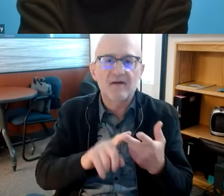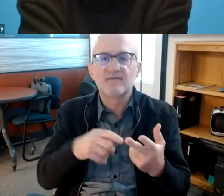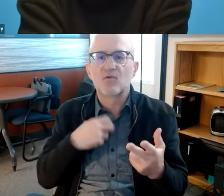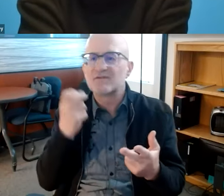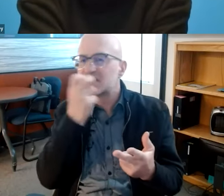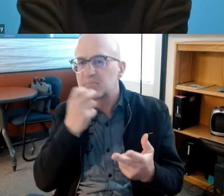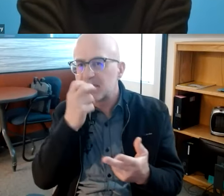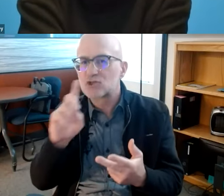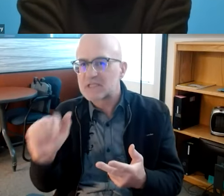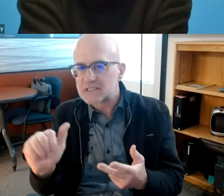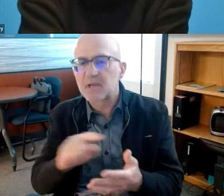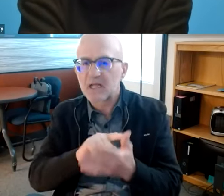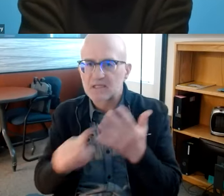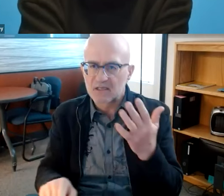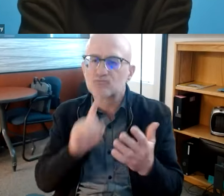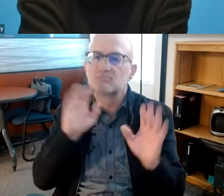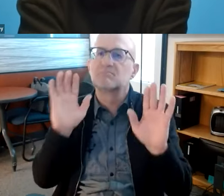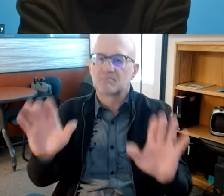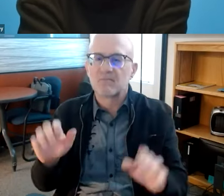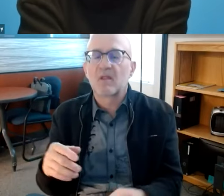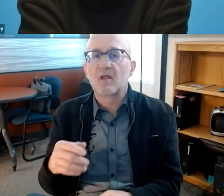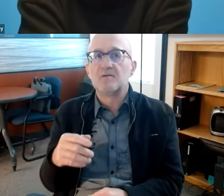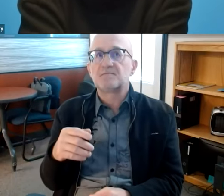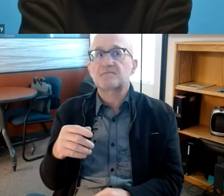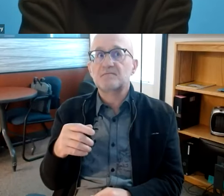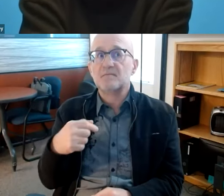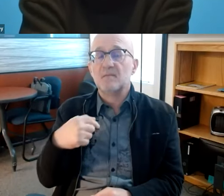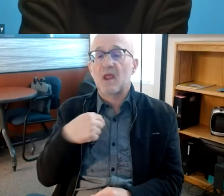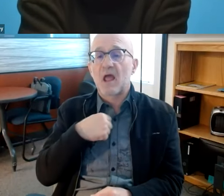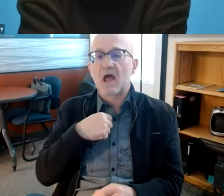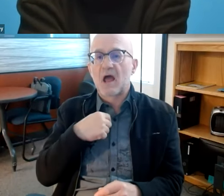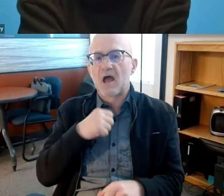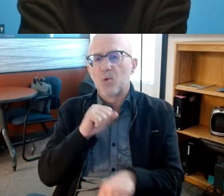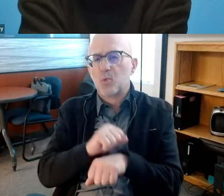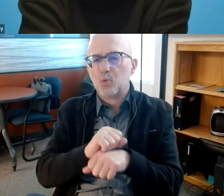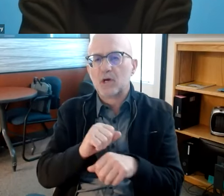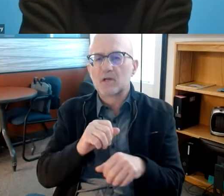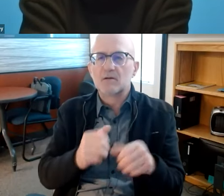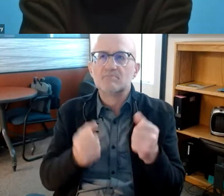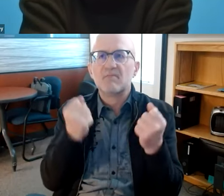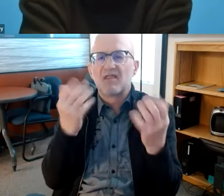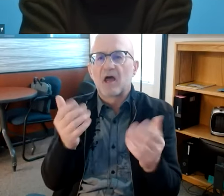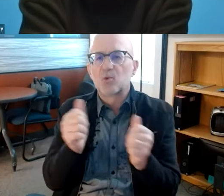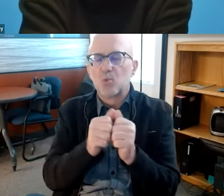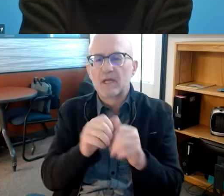We have staff who are deaf, staff who are blind, speech disabled, multiple disabilities that work here.